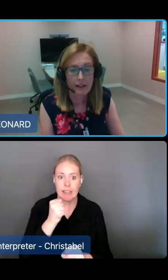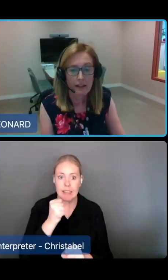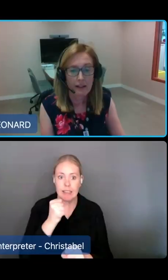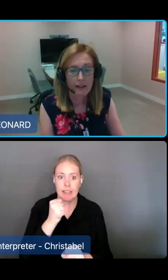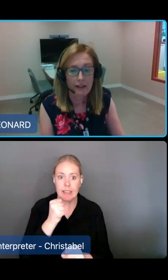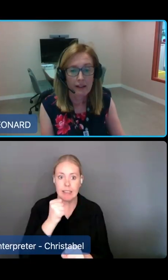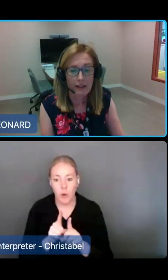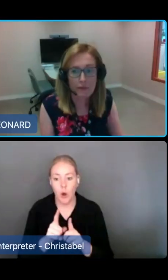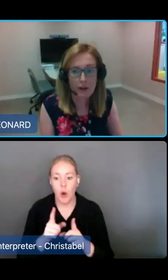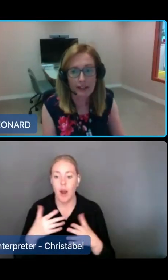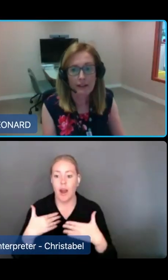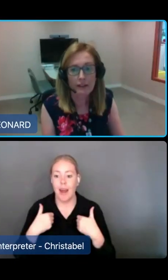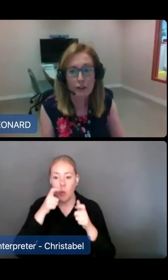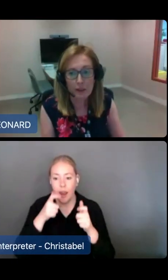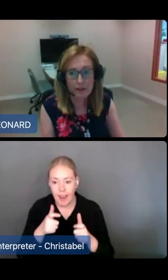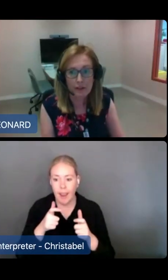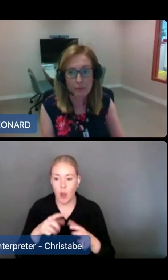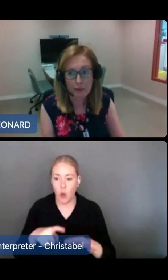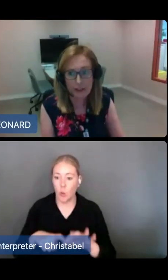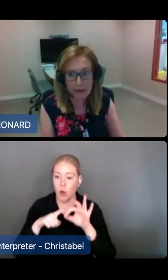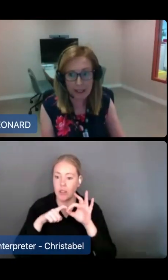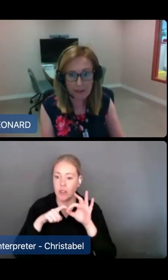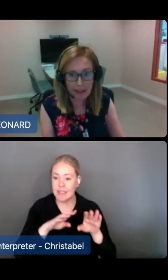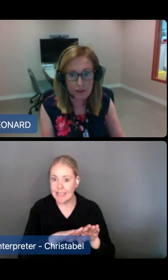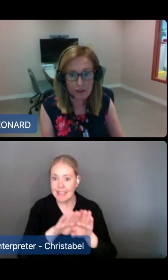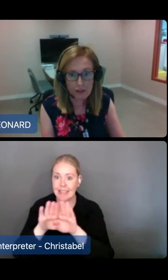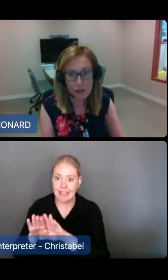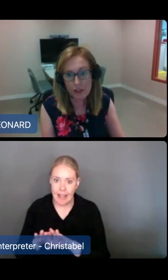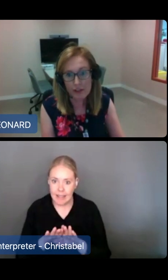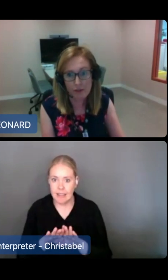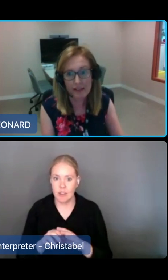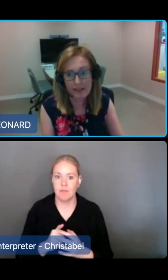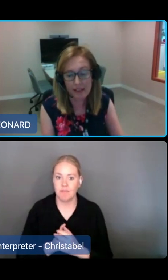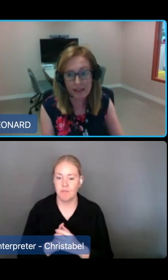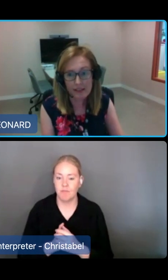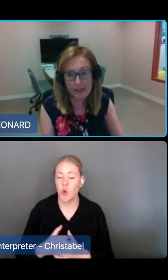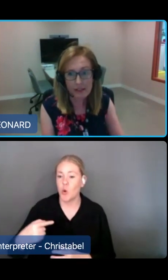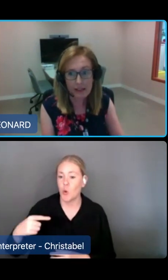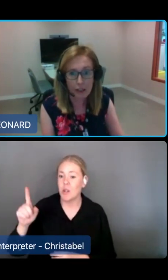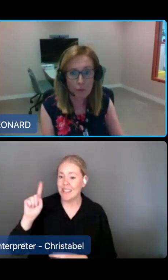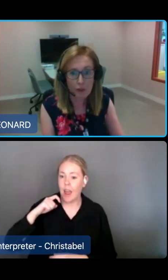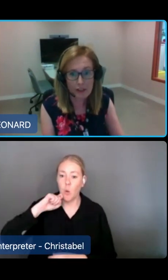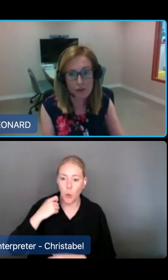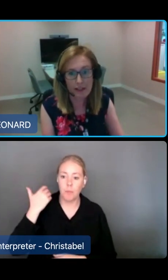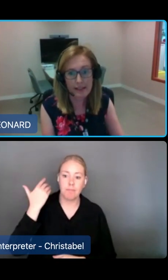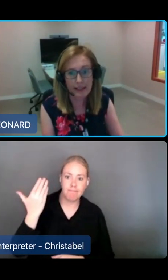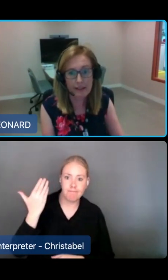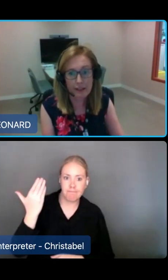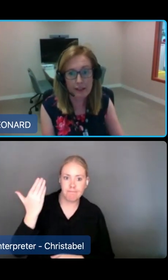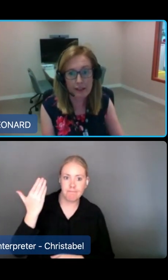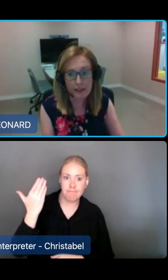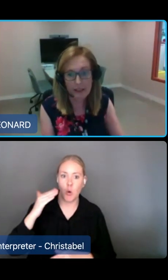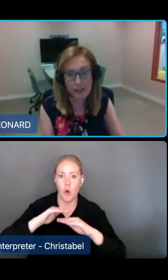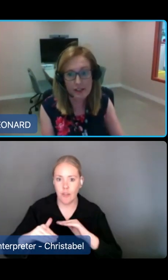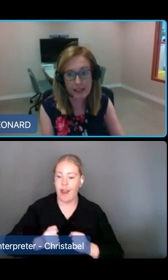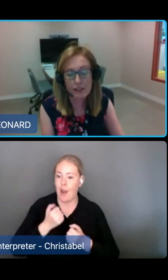I will begin by providing you with a brief background on the journey to strengthen the quality and our work to translate